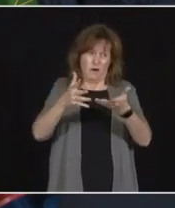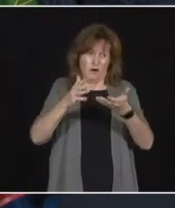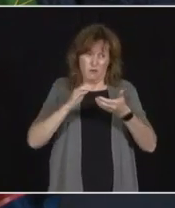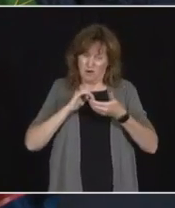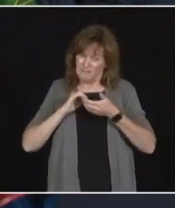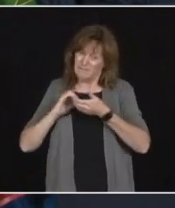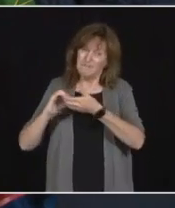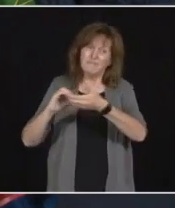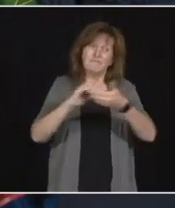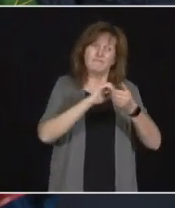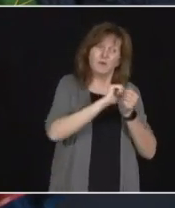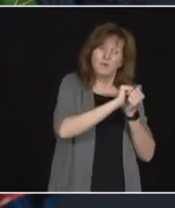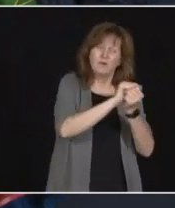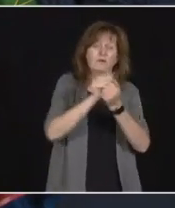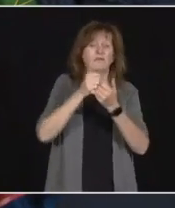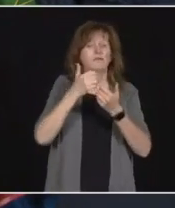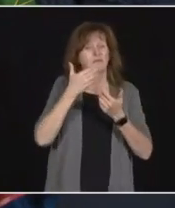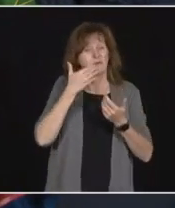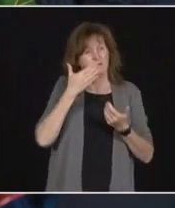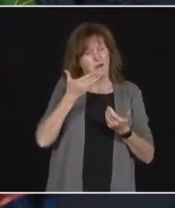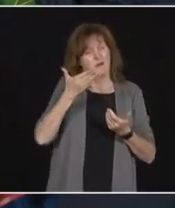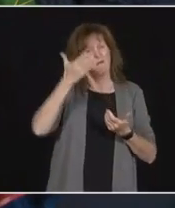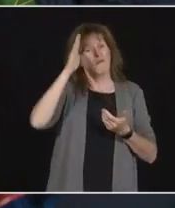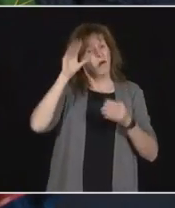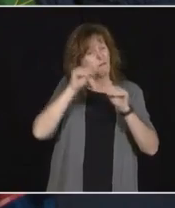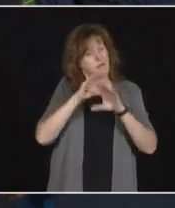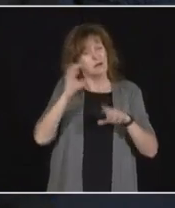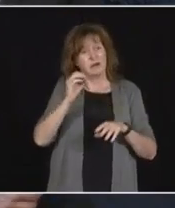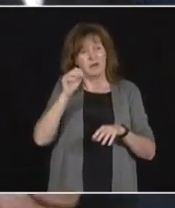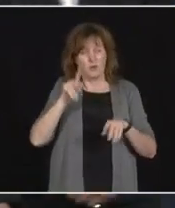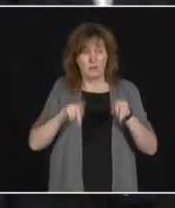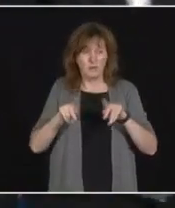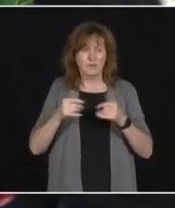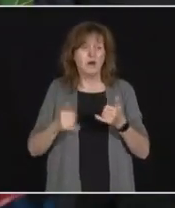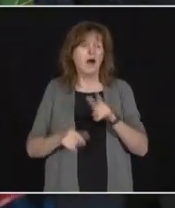And God bless the people of Ontario. Now I will pass it over to Minister Fullerton.